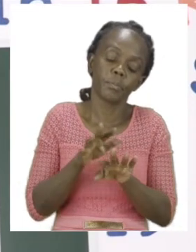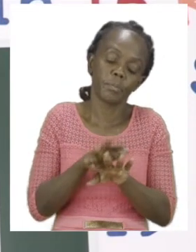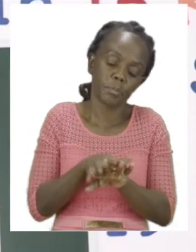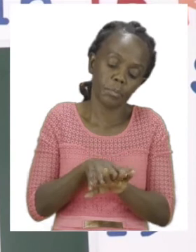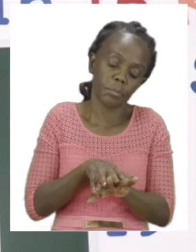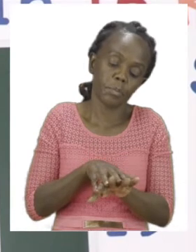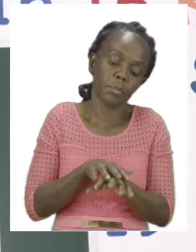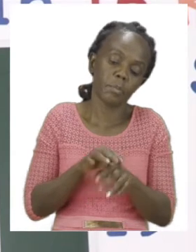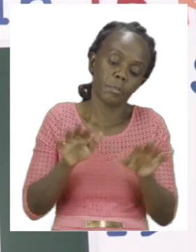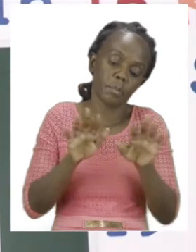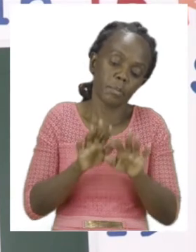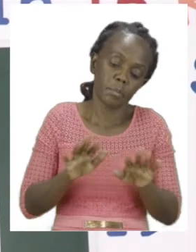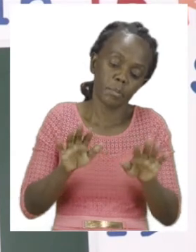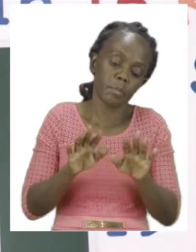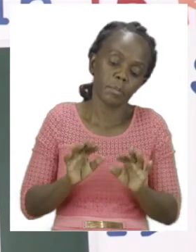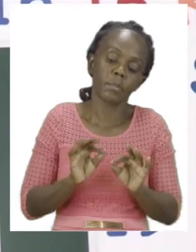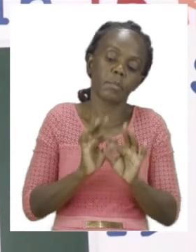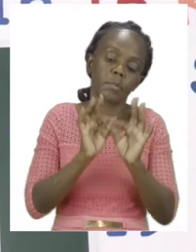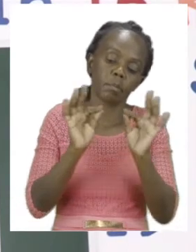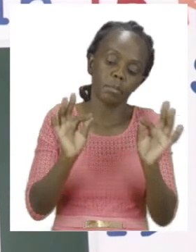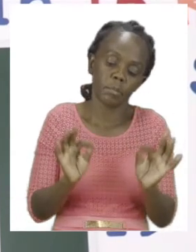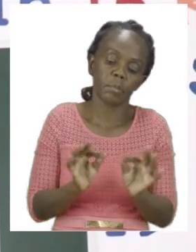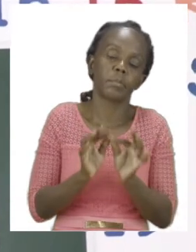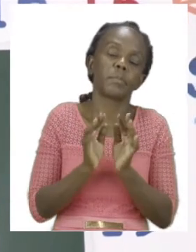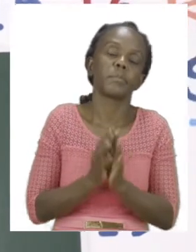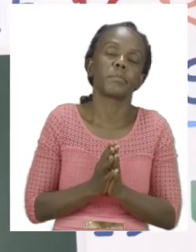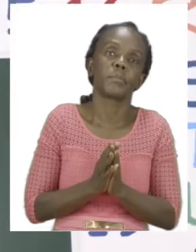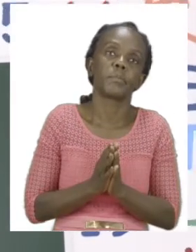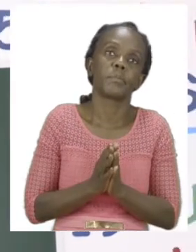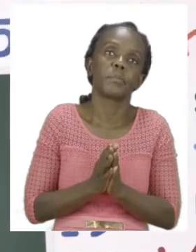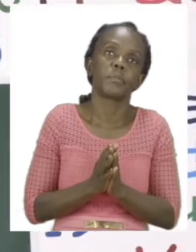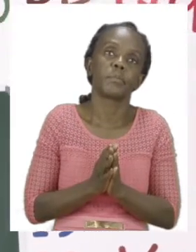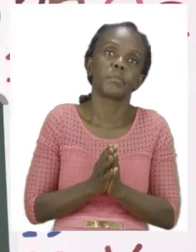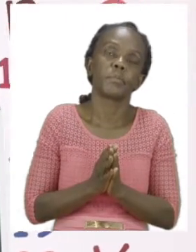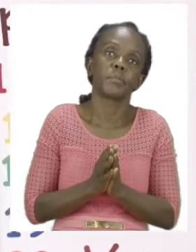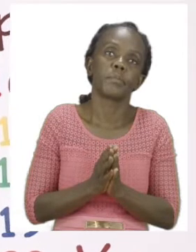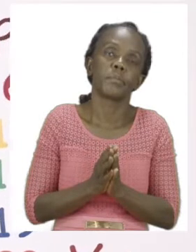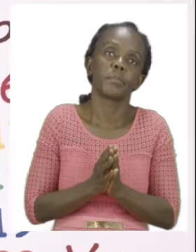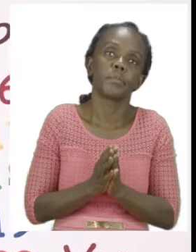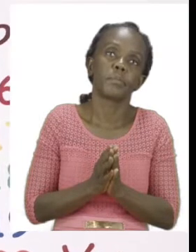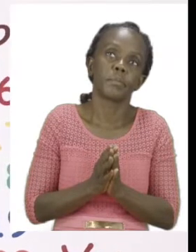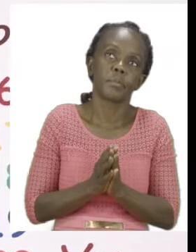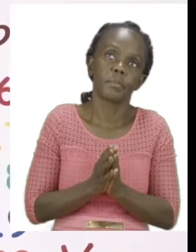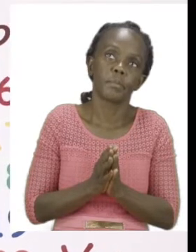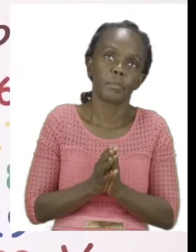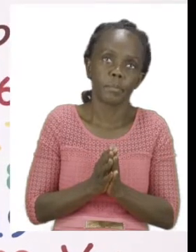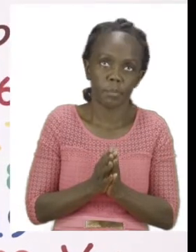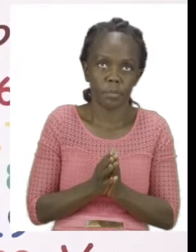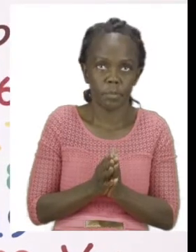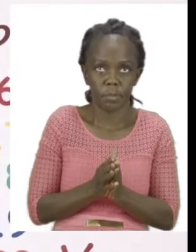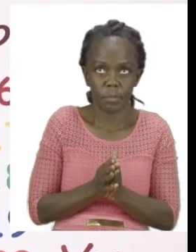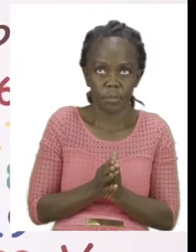with the coloring and please don't color outside the lines. Try and stay inside and make the flour